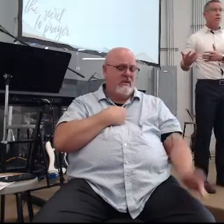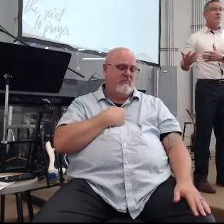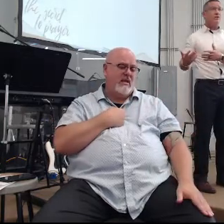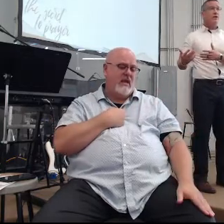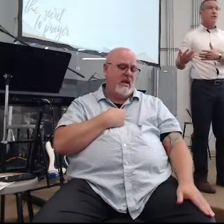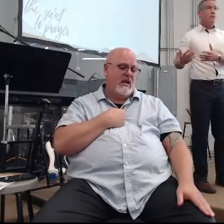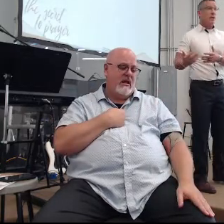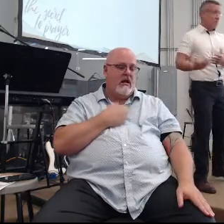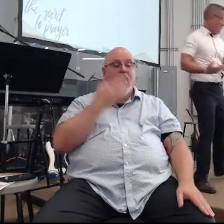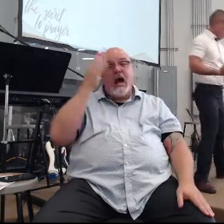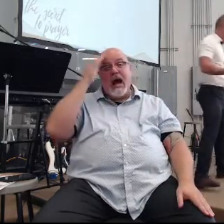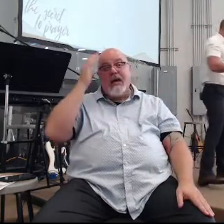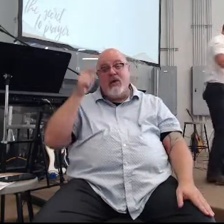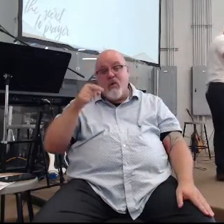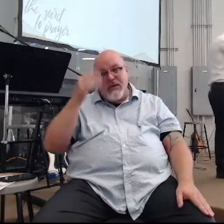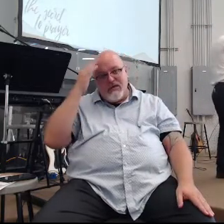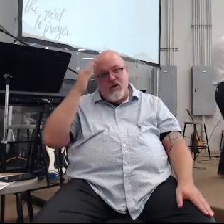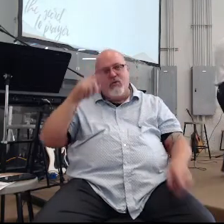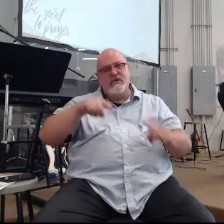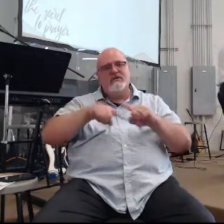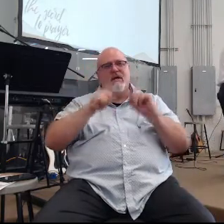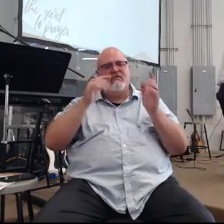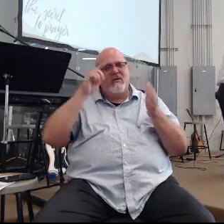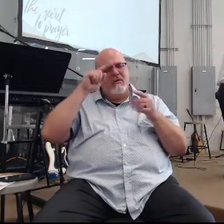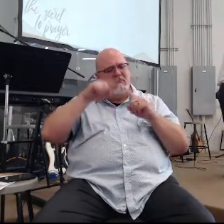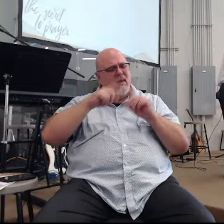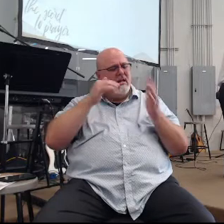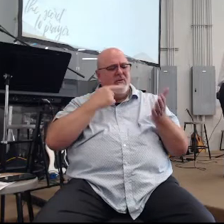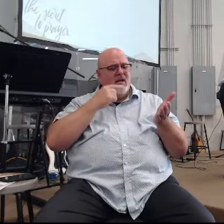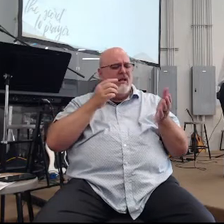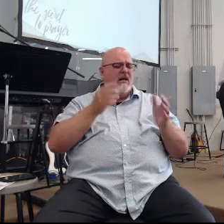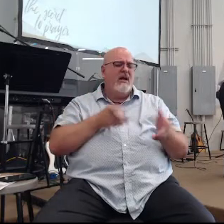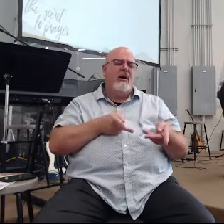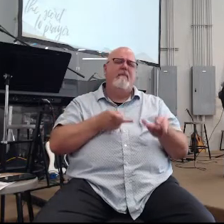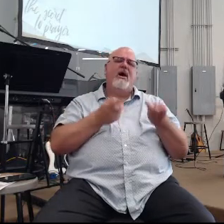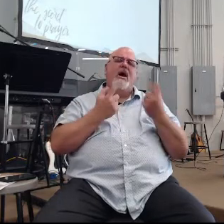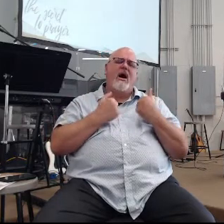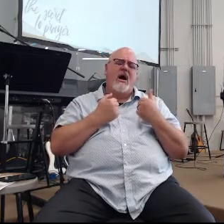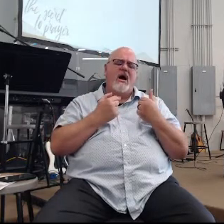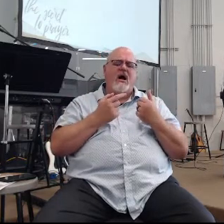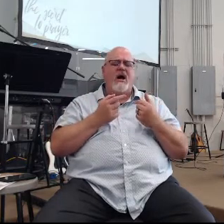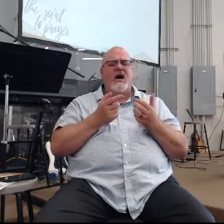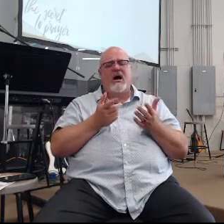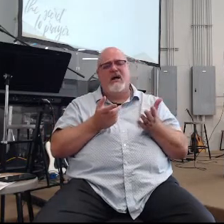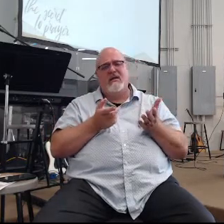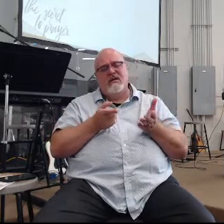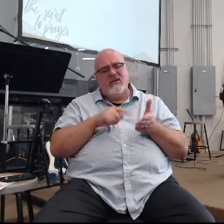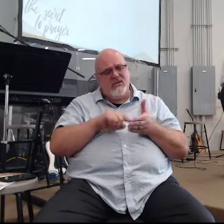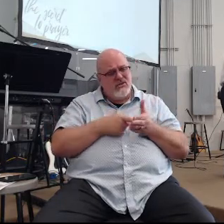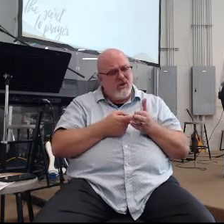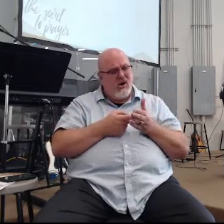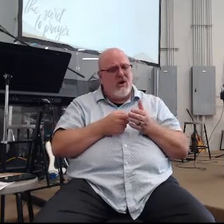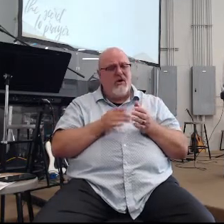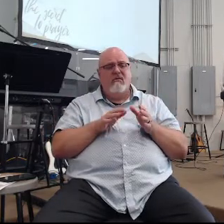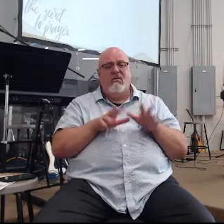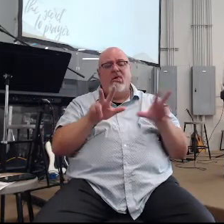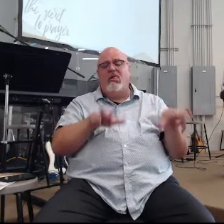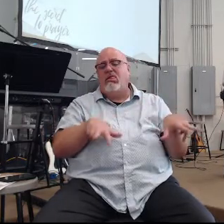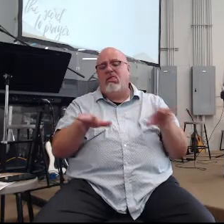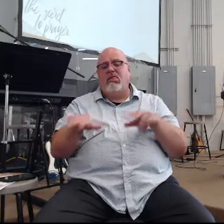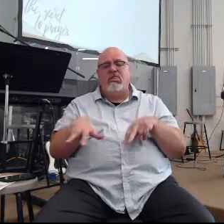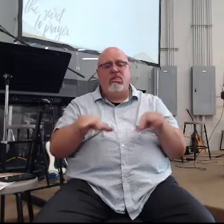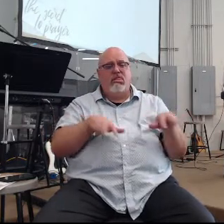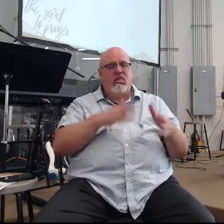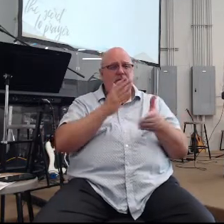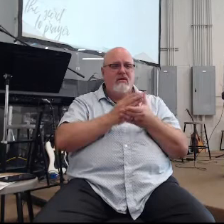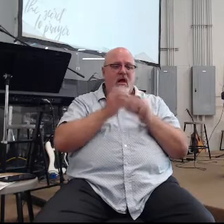different but he was like guys come on get with the program church at Laodicea don't be lukewarm I'm going to